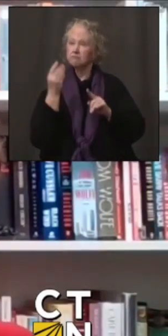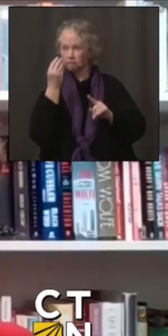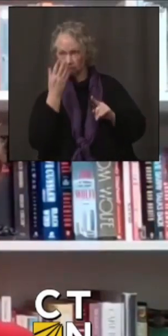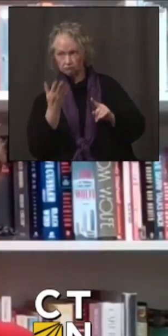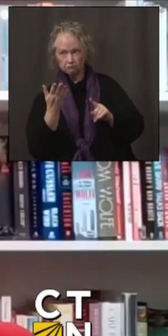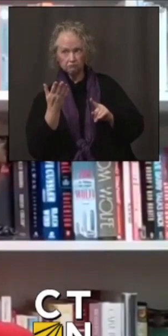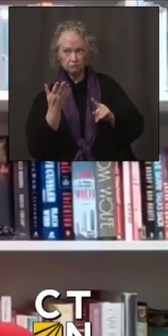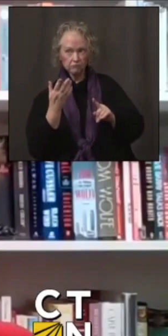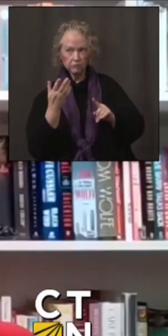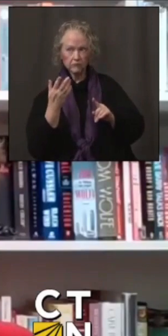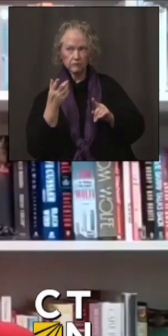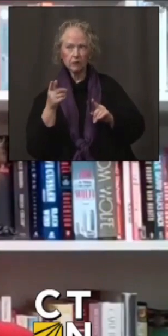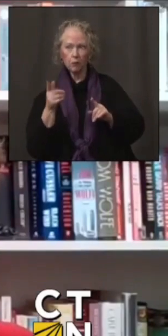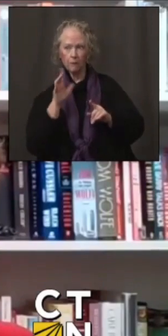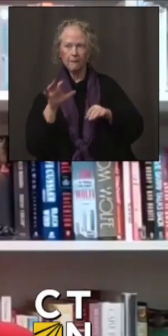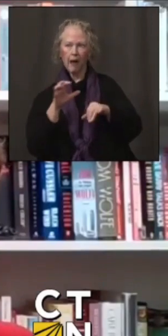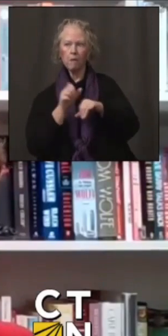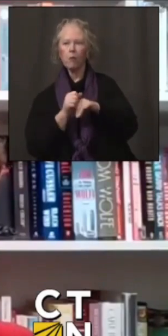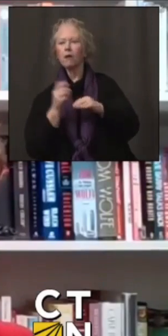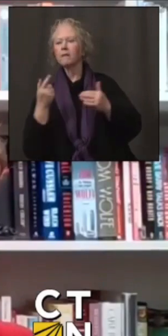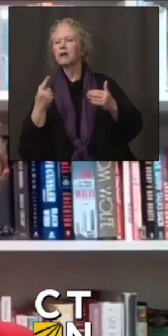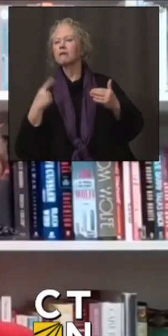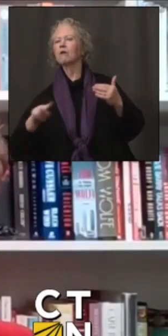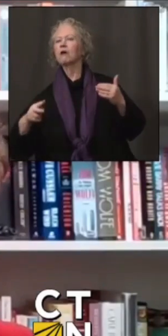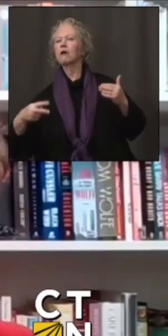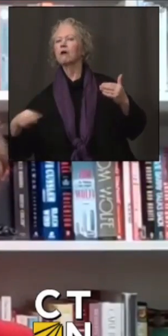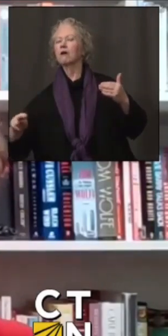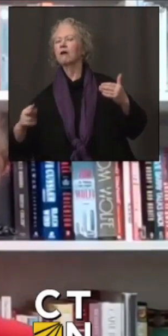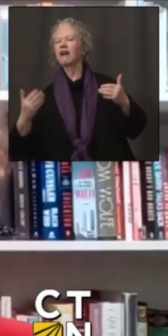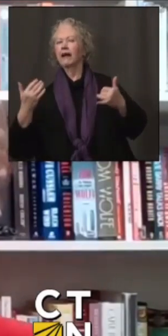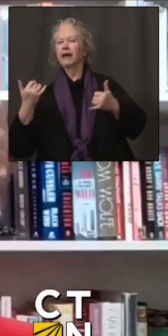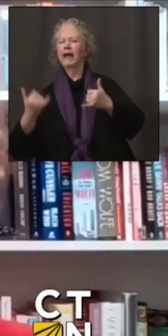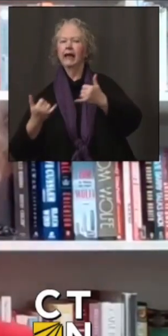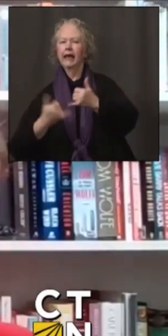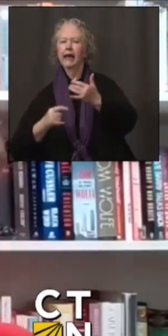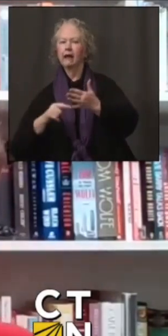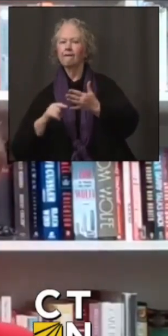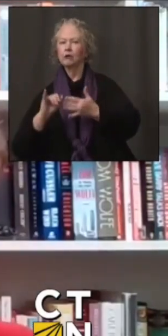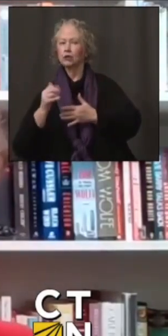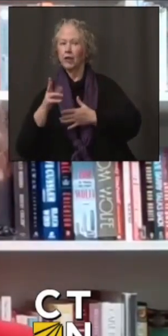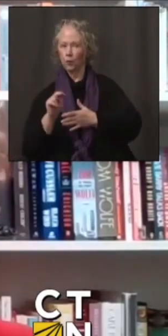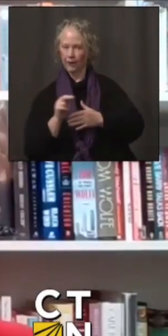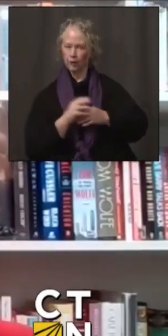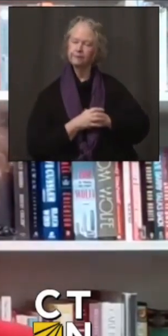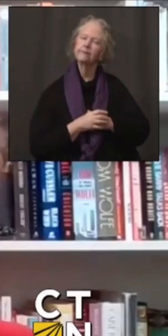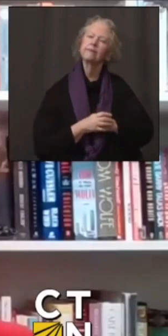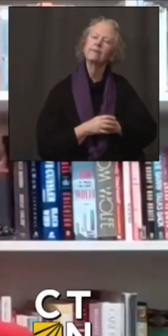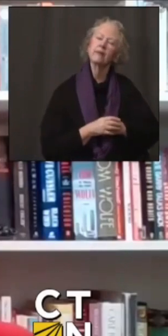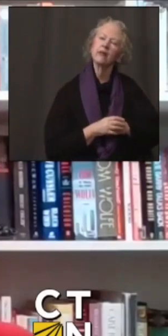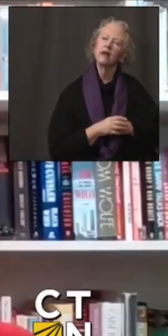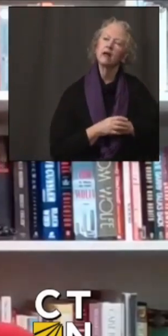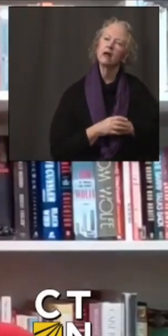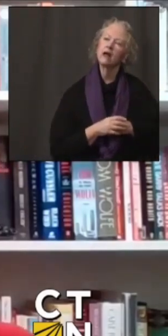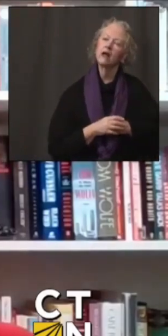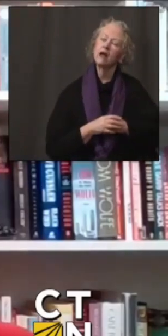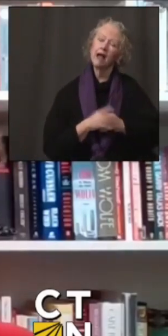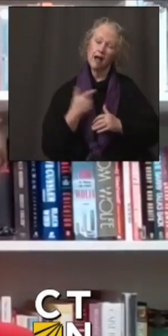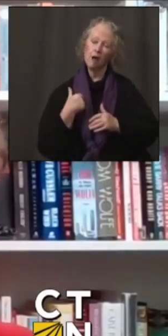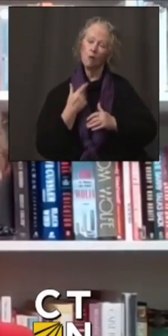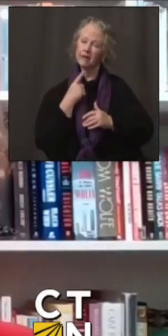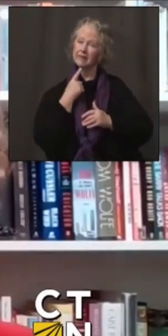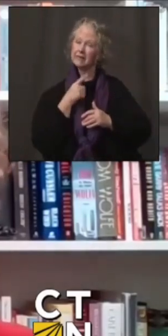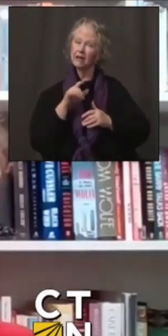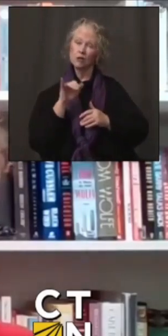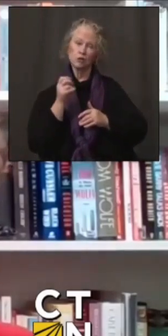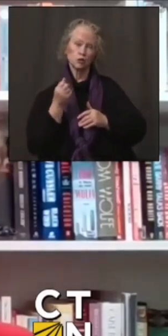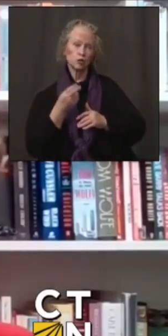schedule appointments, um, later on in the month. Um, I, I do want to just say again, uh, the word that Josh used and